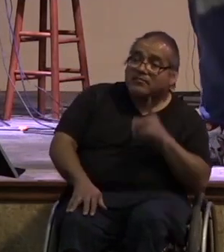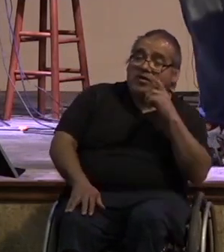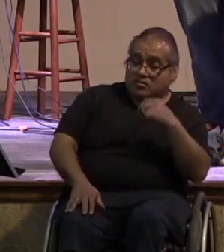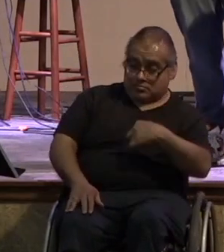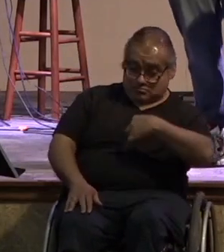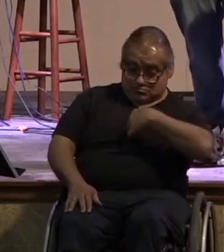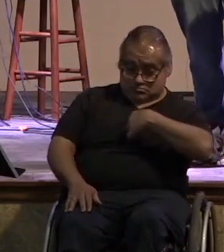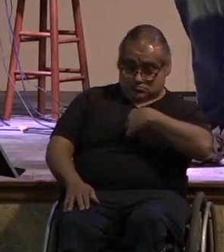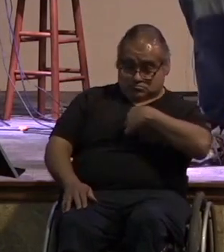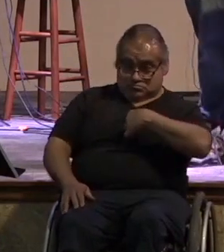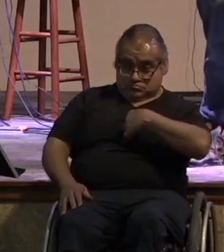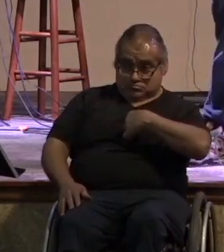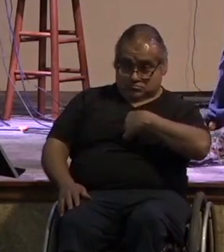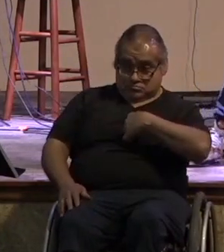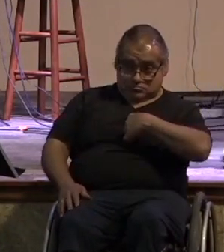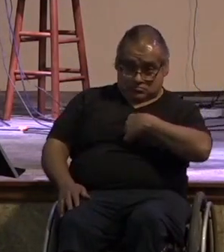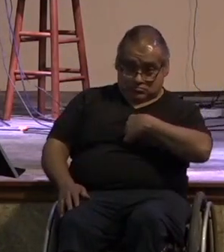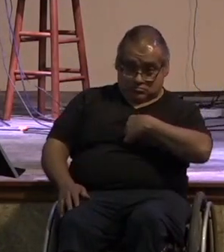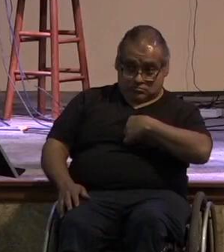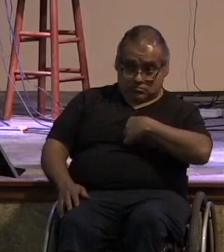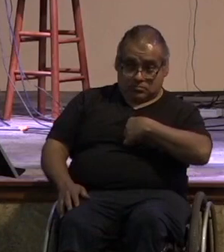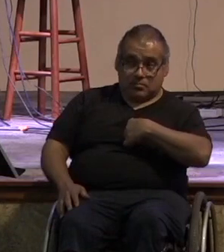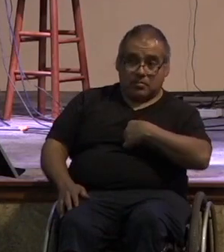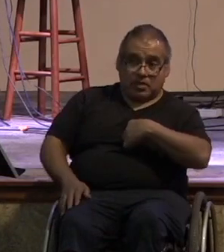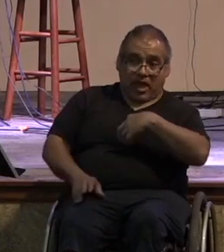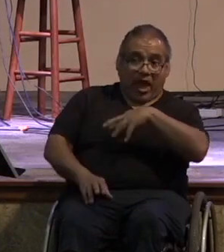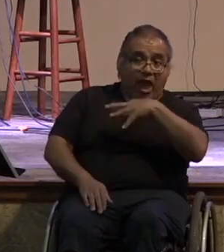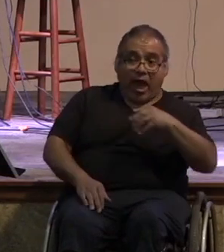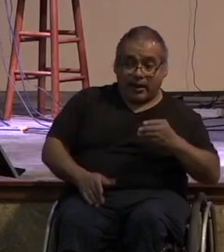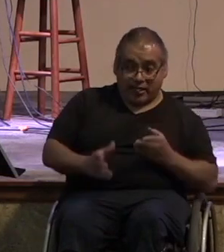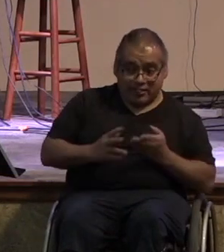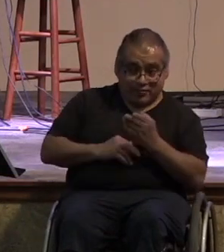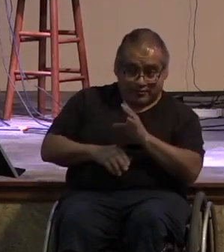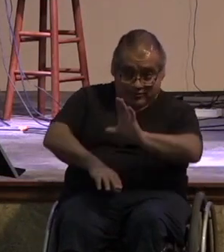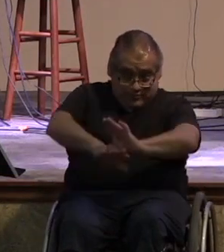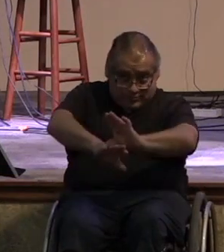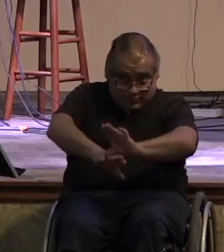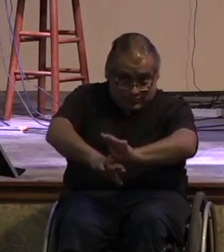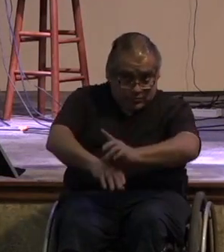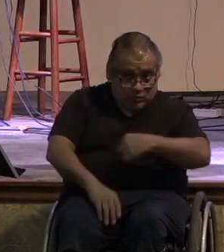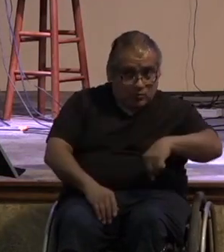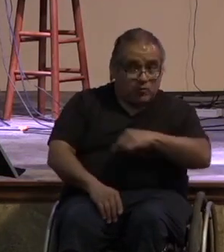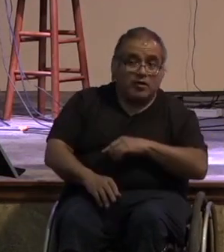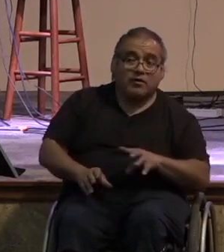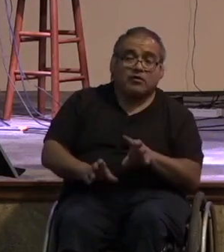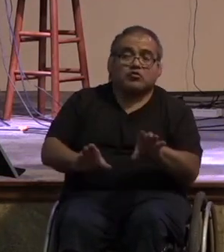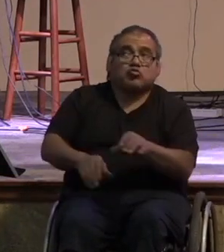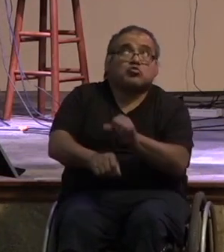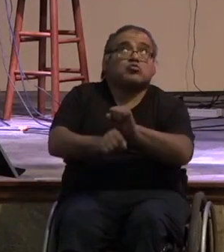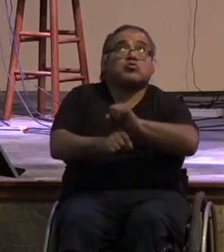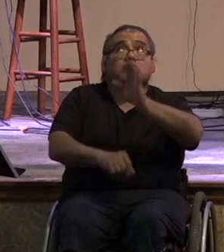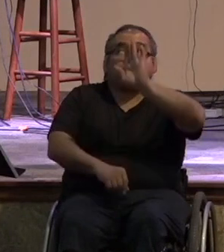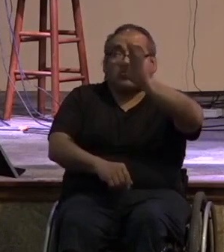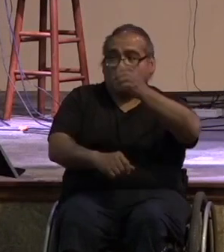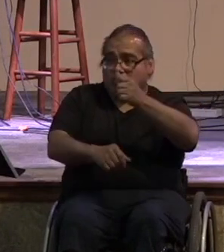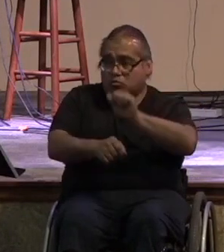entity this body this family this community of believers when we engage in the mission well it is something